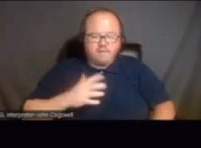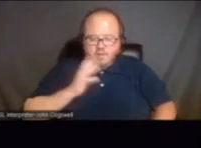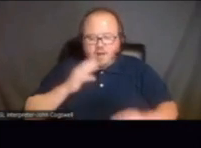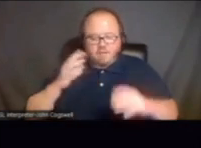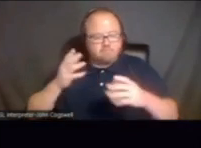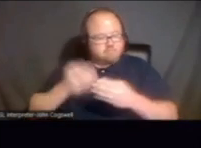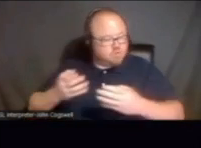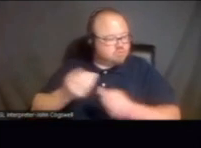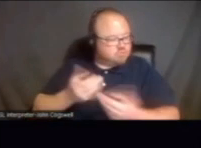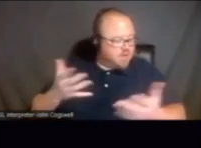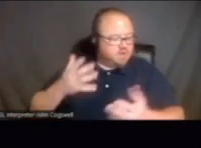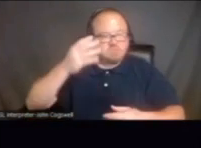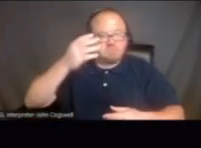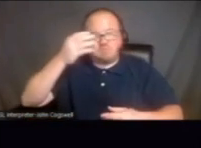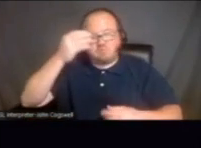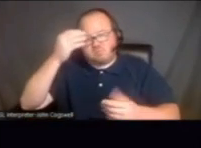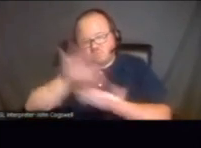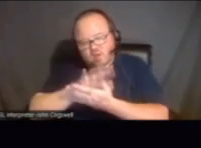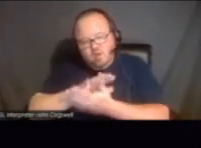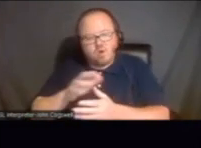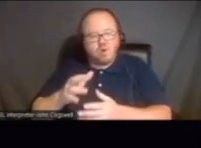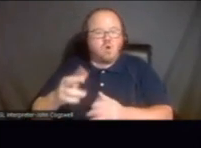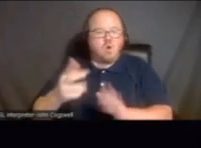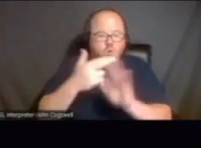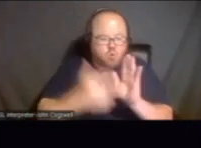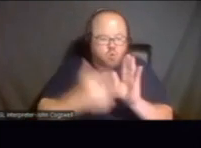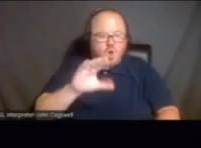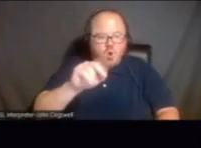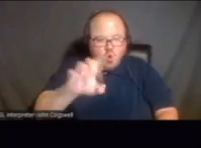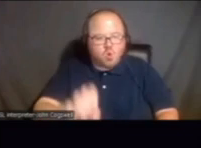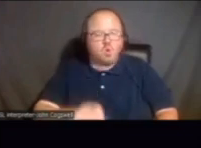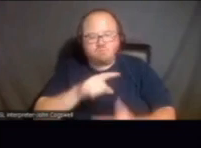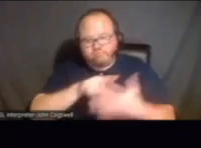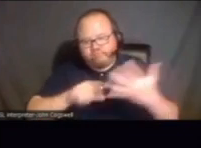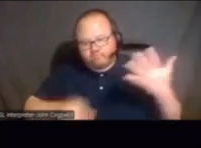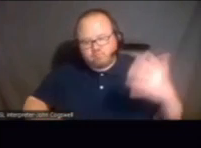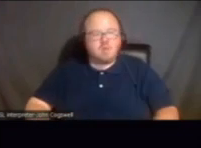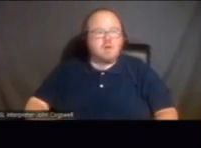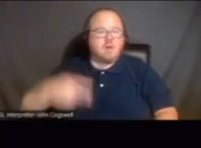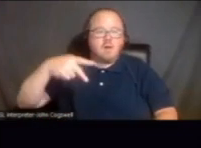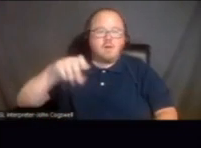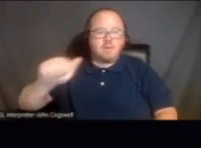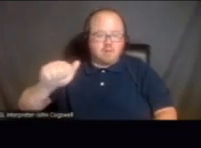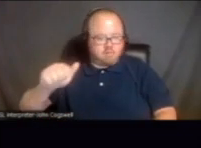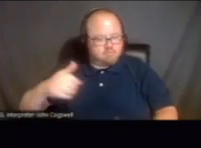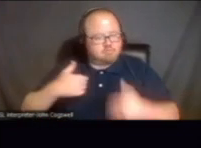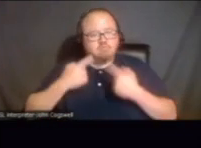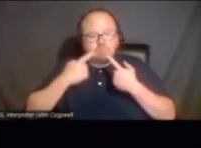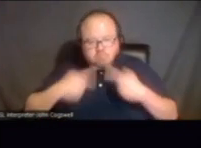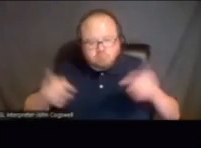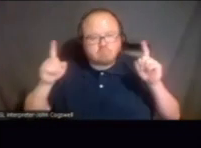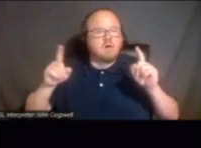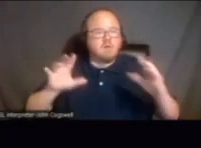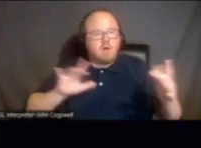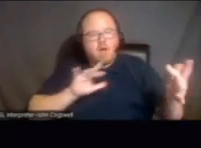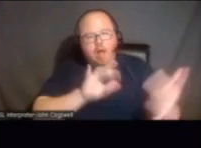handouts, info, sheets, and regulation codes and laws pertaining to their commitment. PSA has successfully outreach